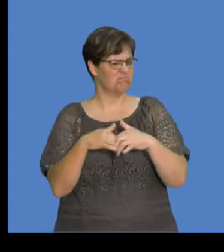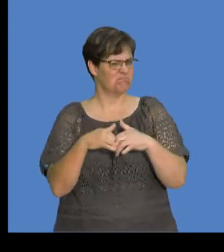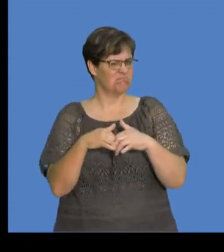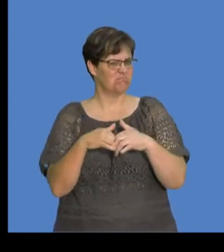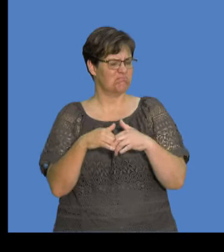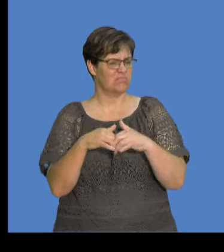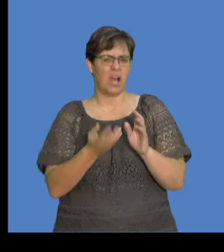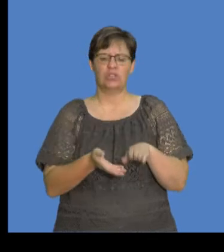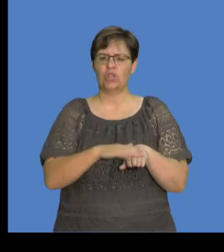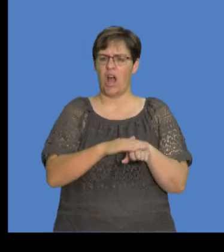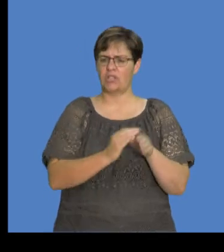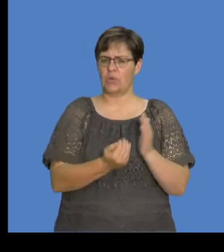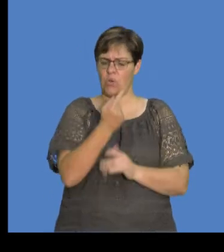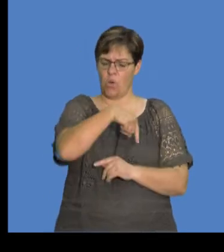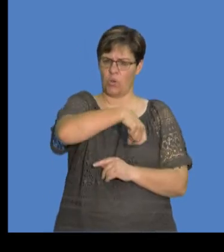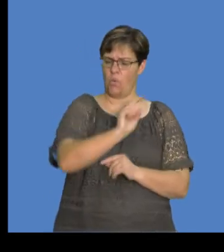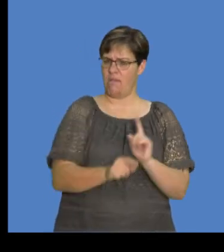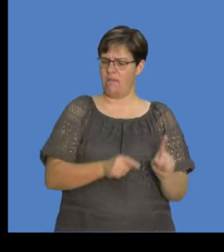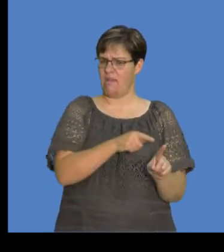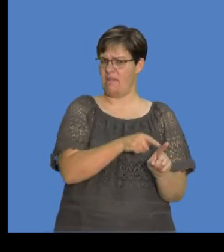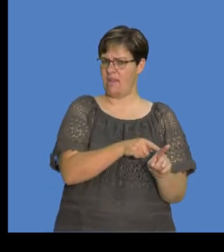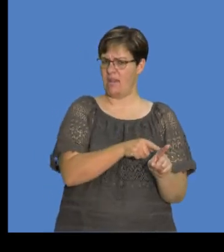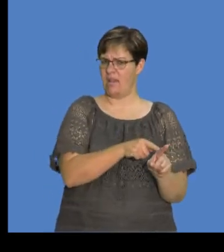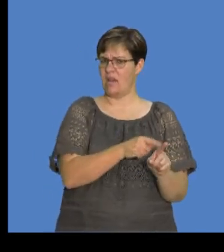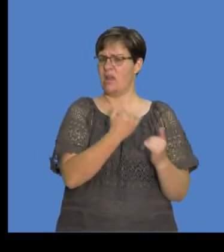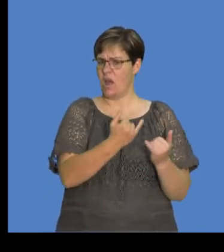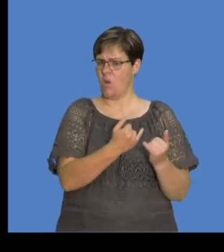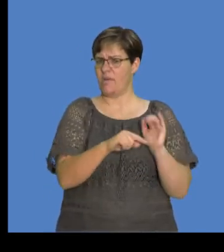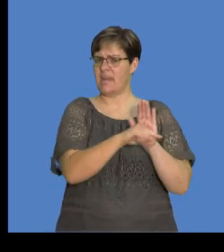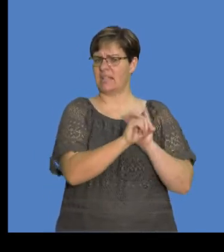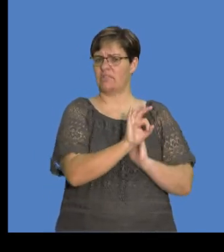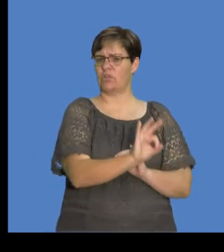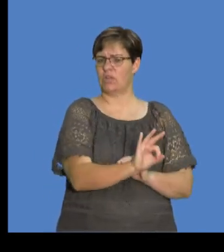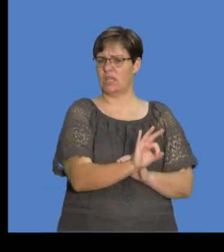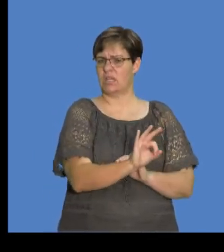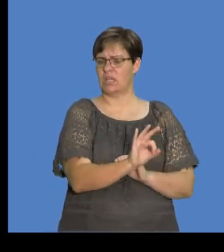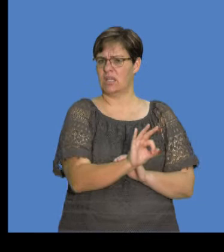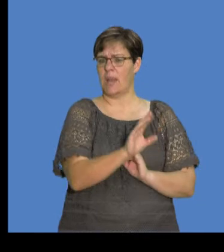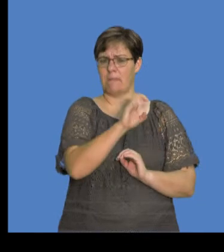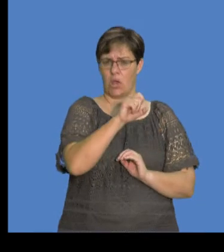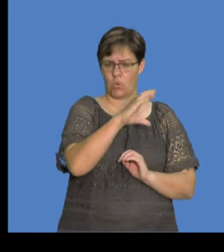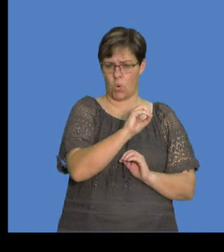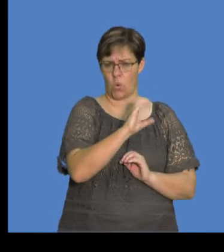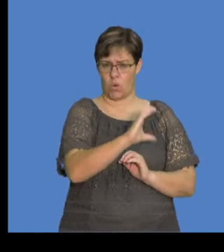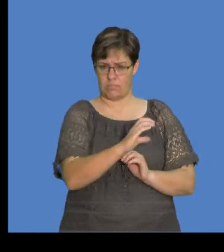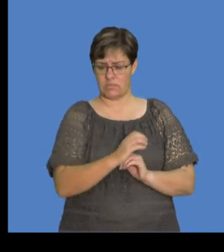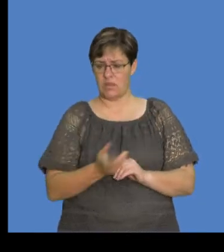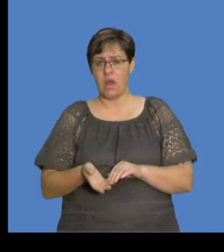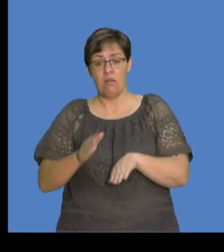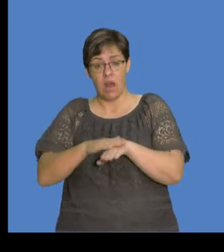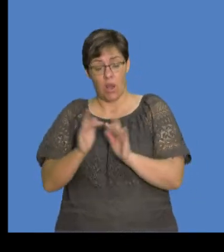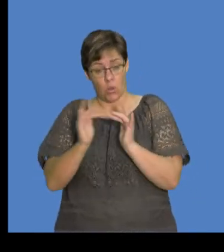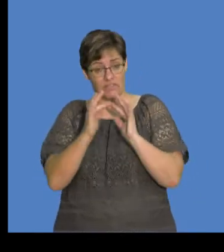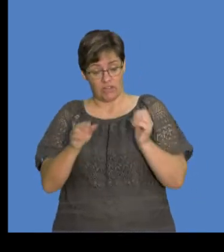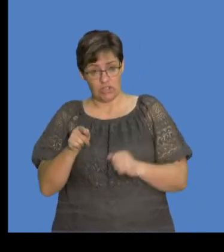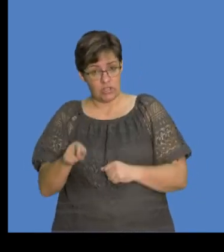the new charge on Q1 is now negative 3 microcoulombs, while the new charge